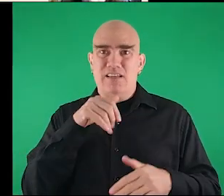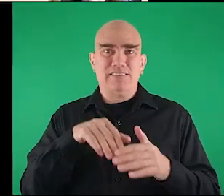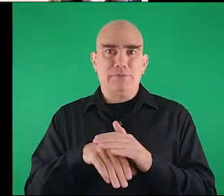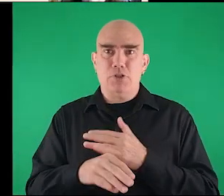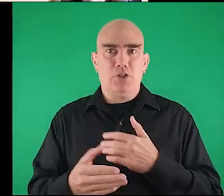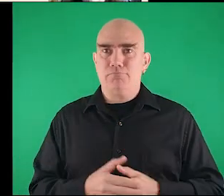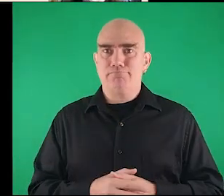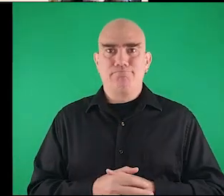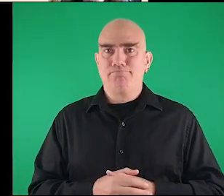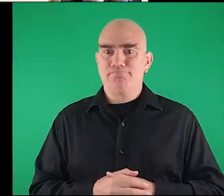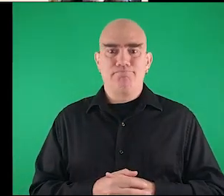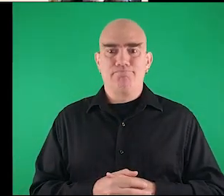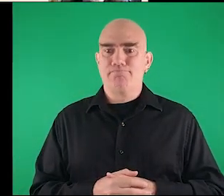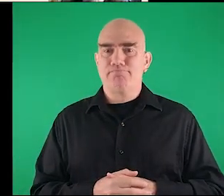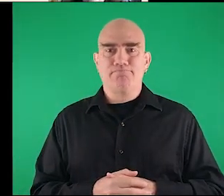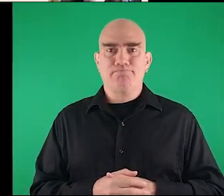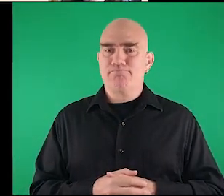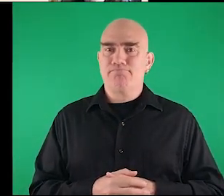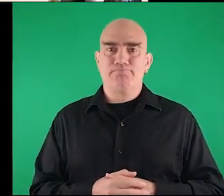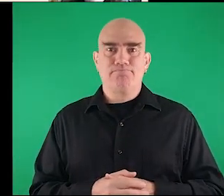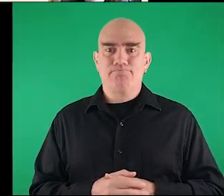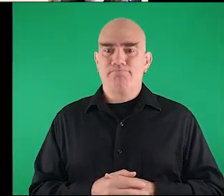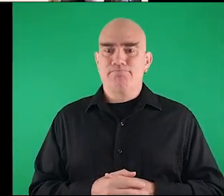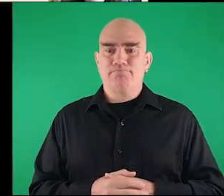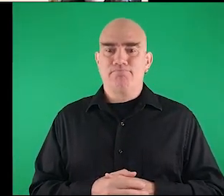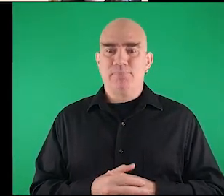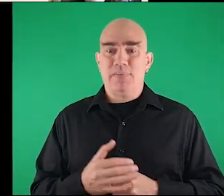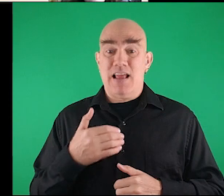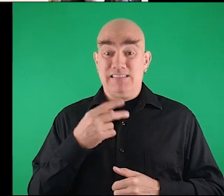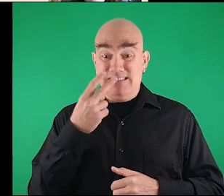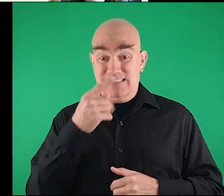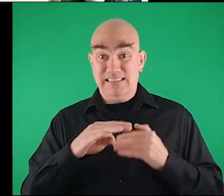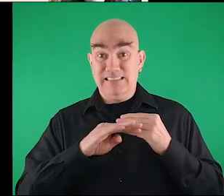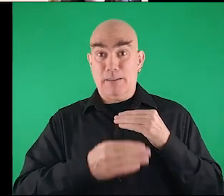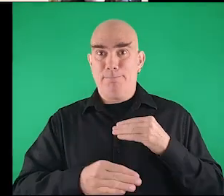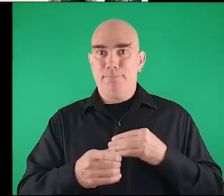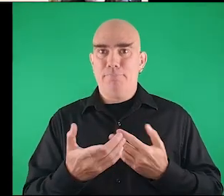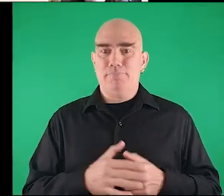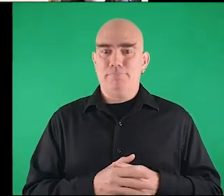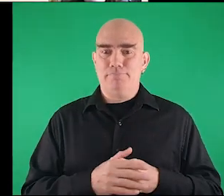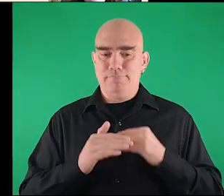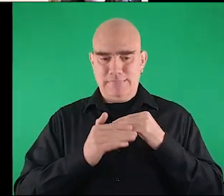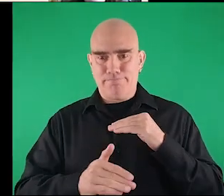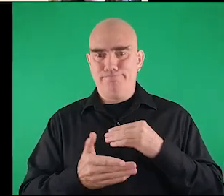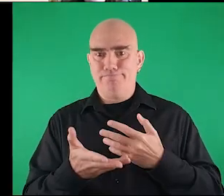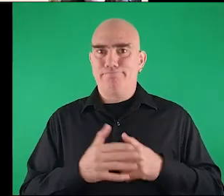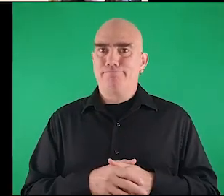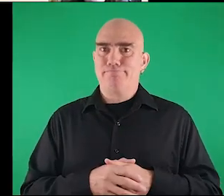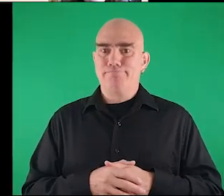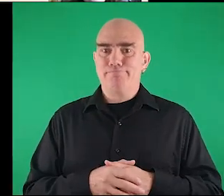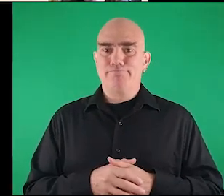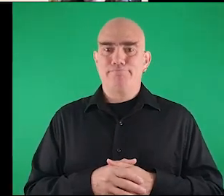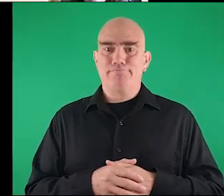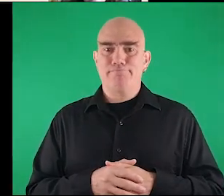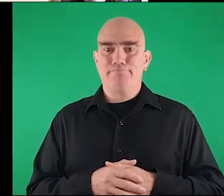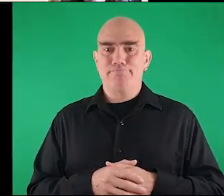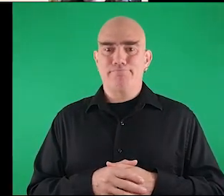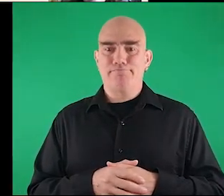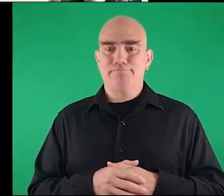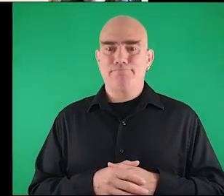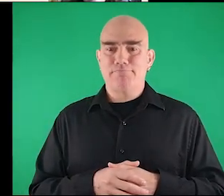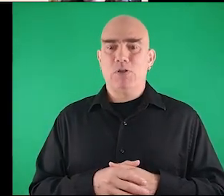uh that is not accessible okay it has here a step